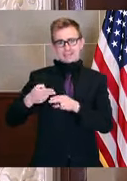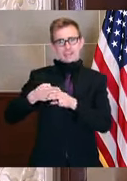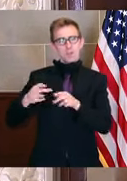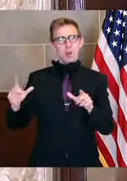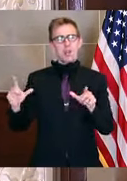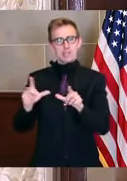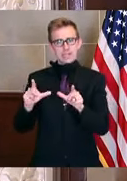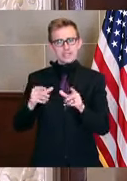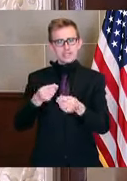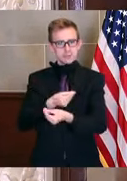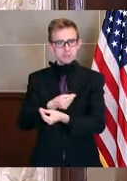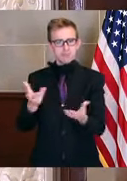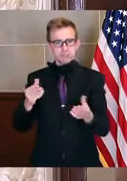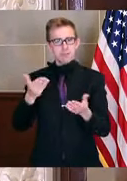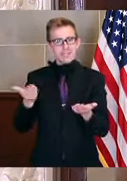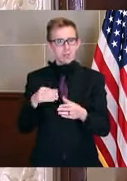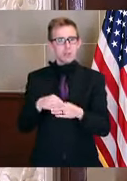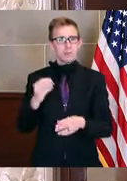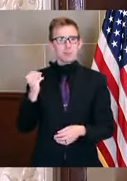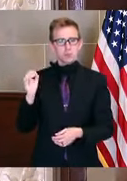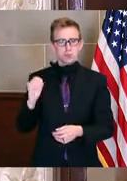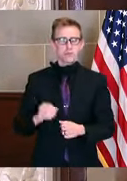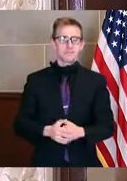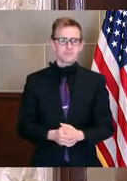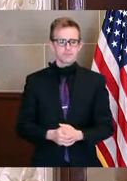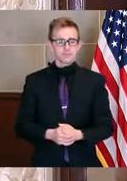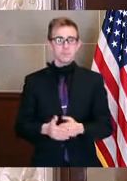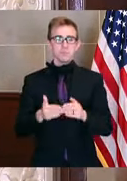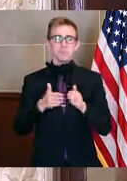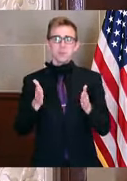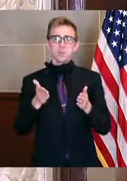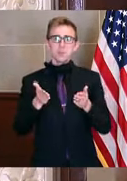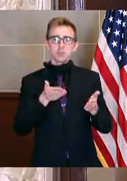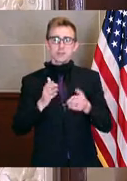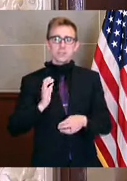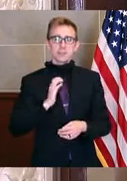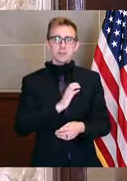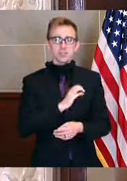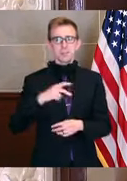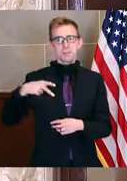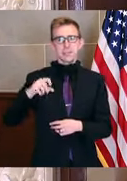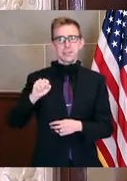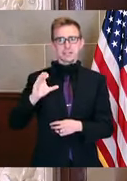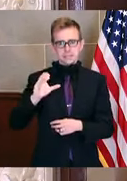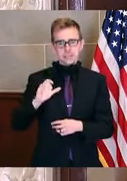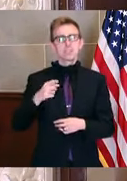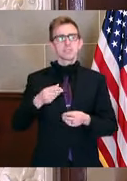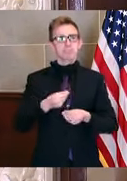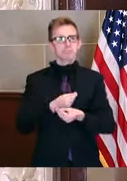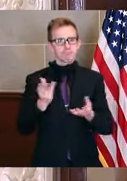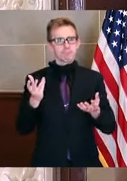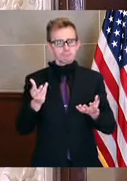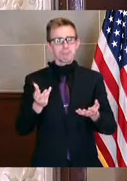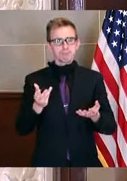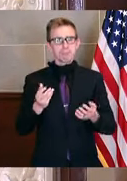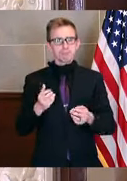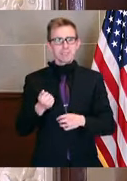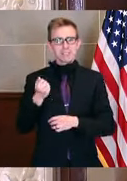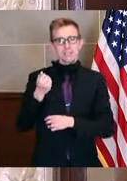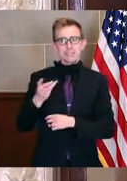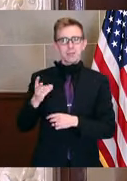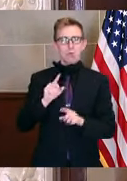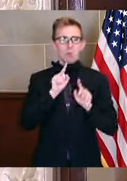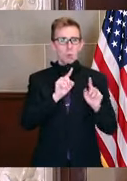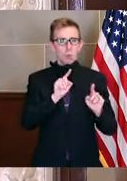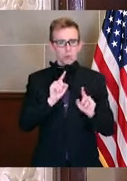licenses issued in Missouri. The Public Service Commission has also issued a multiple number of